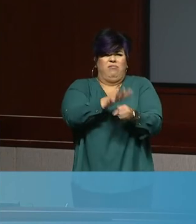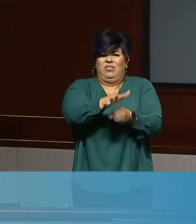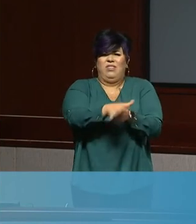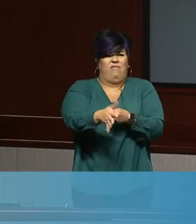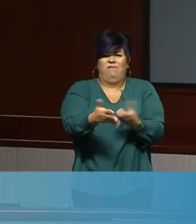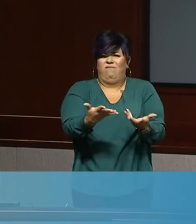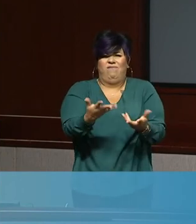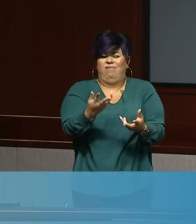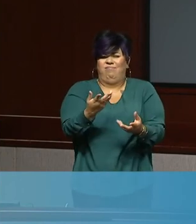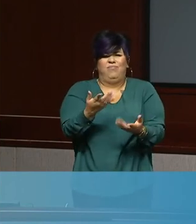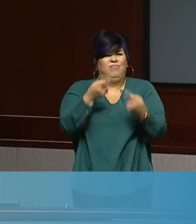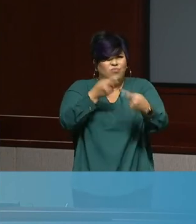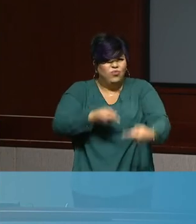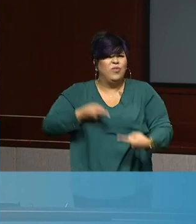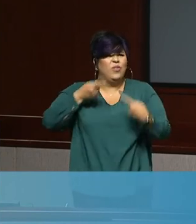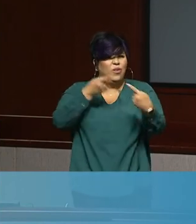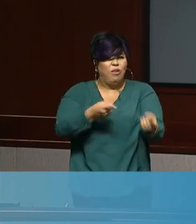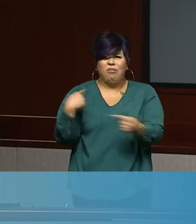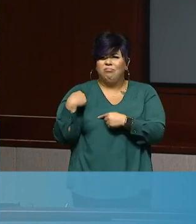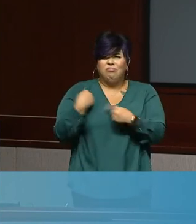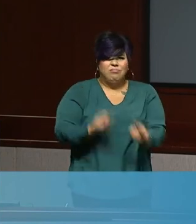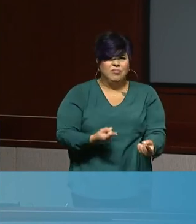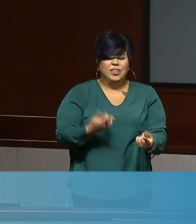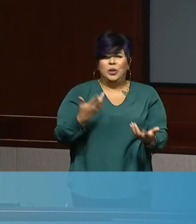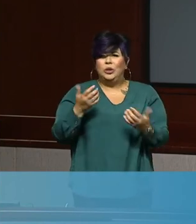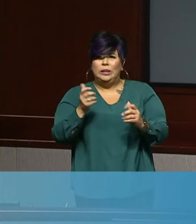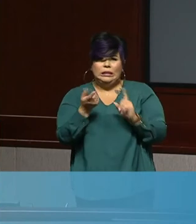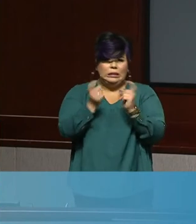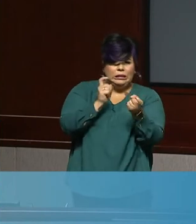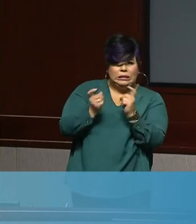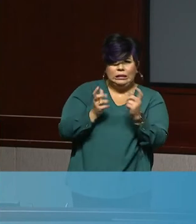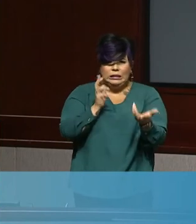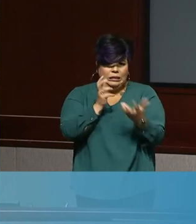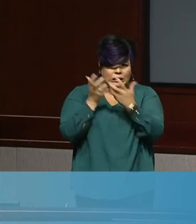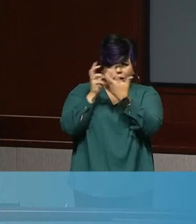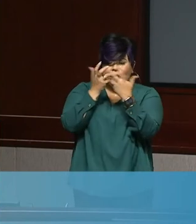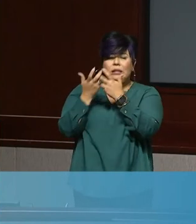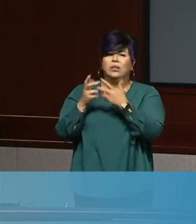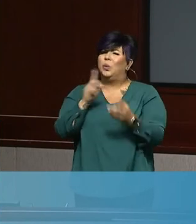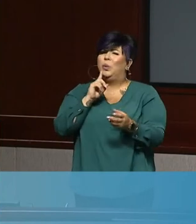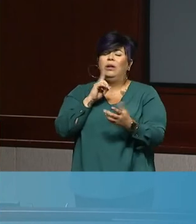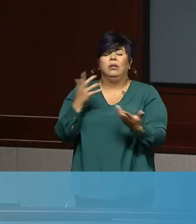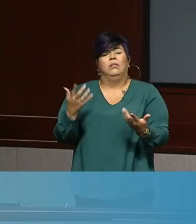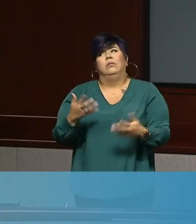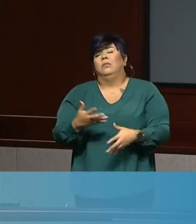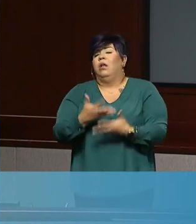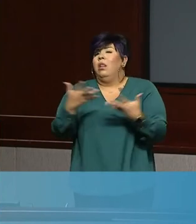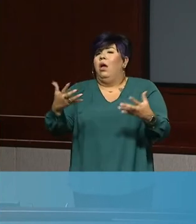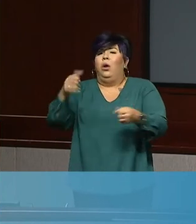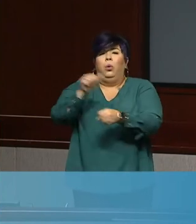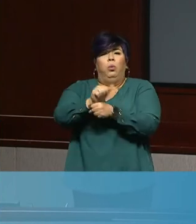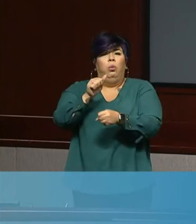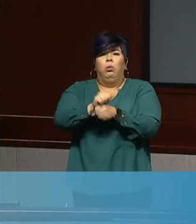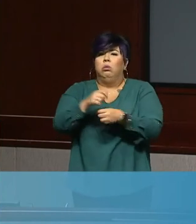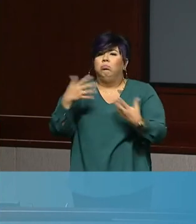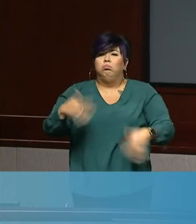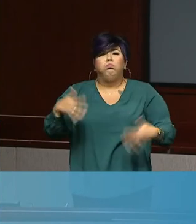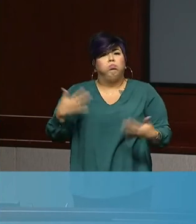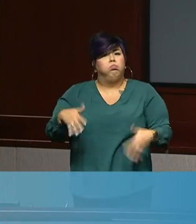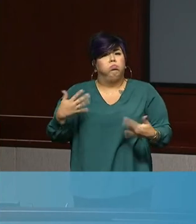for counties. We're having to pivot, adapt, reprioritize at great time and expense, uh, uh,